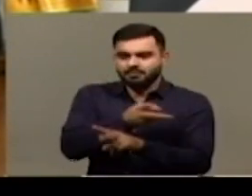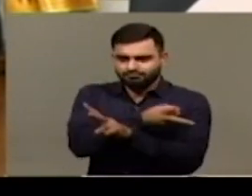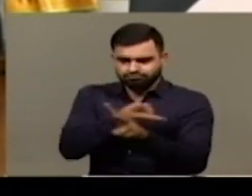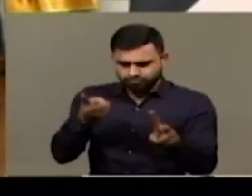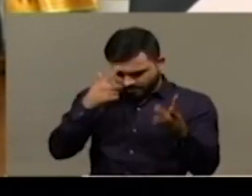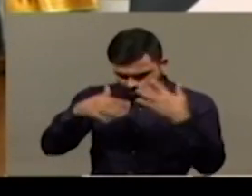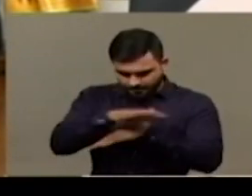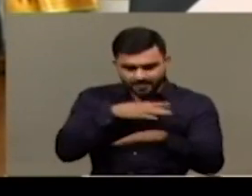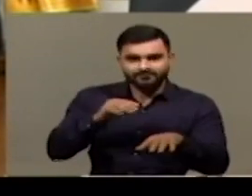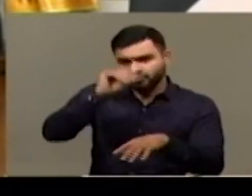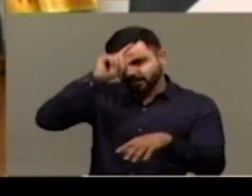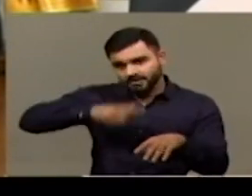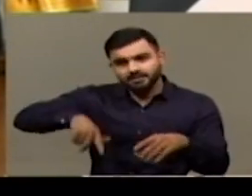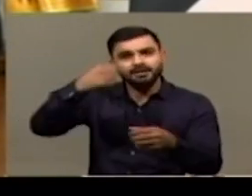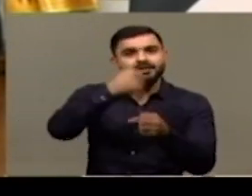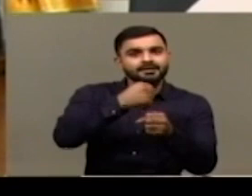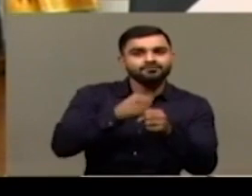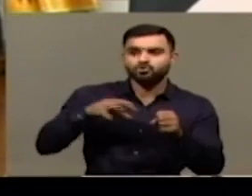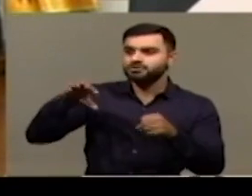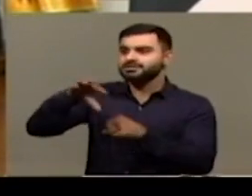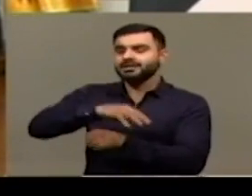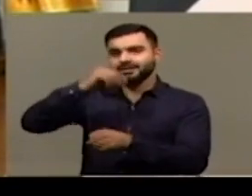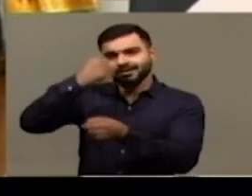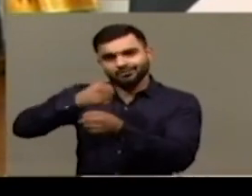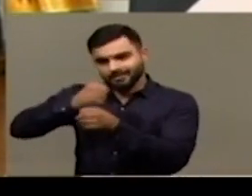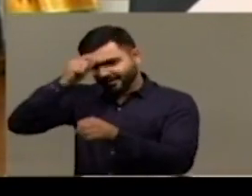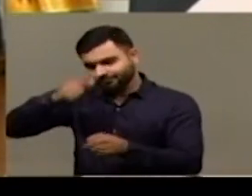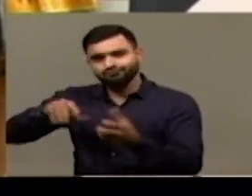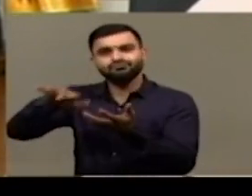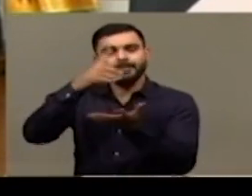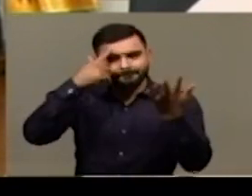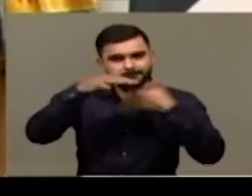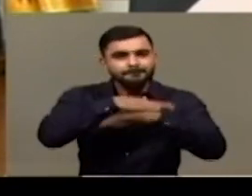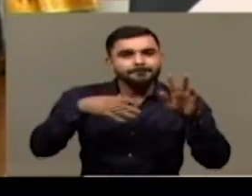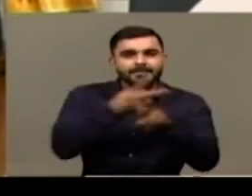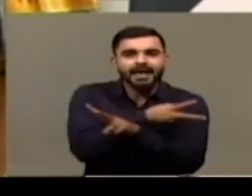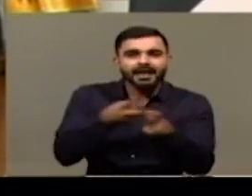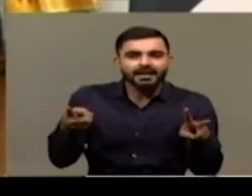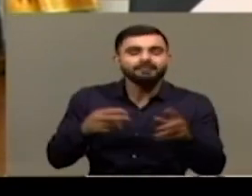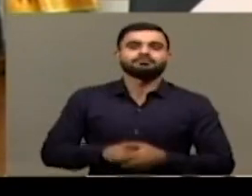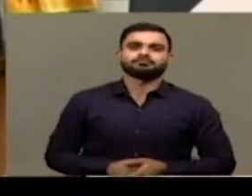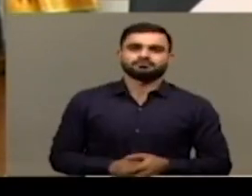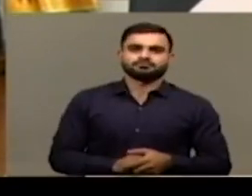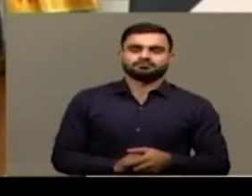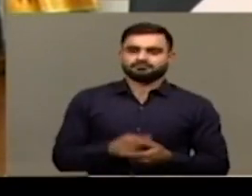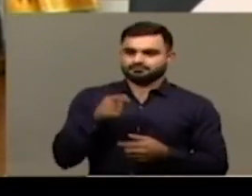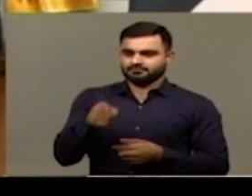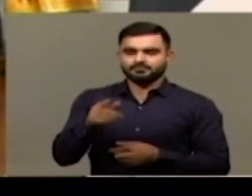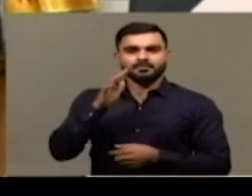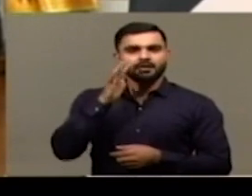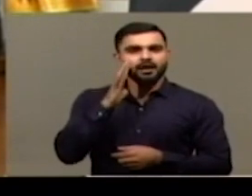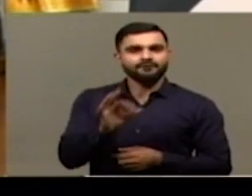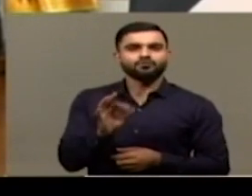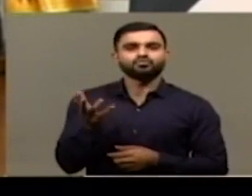and, you know, basically penetrate them to the needy and the